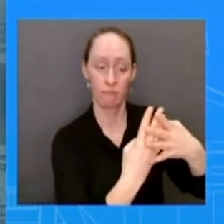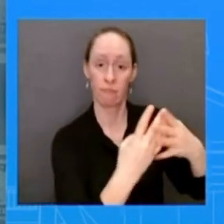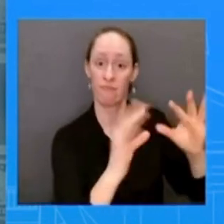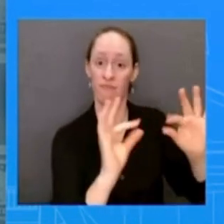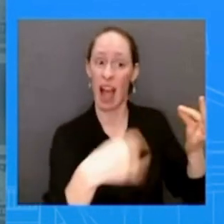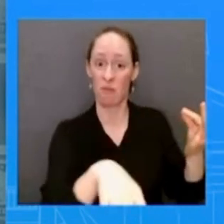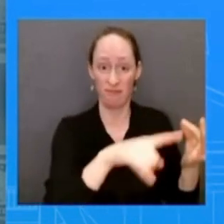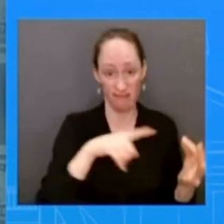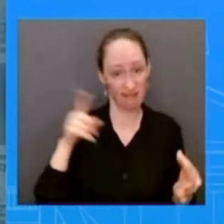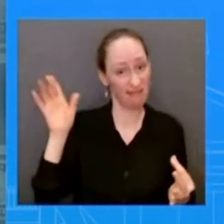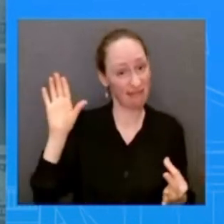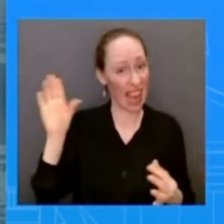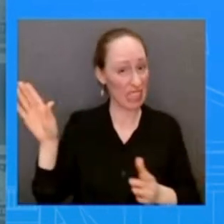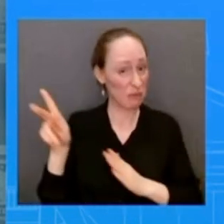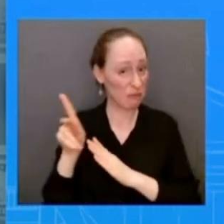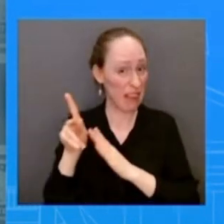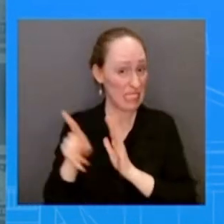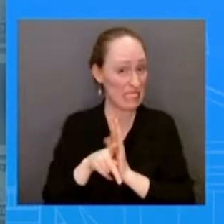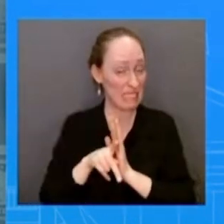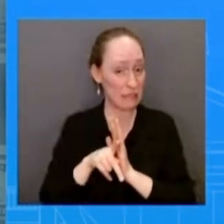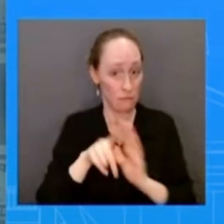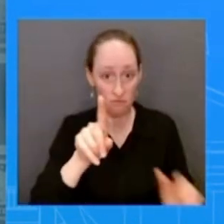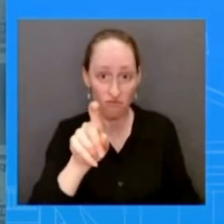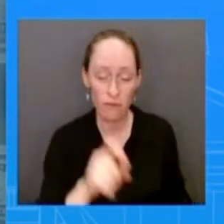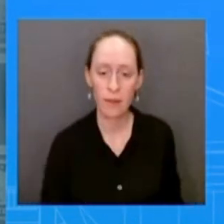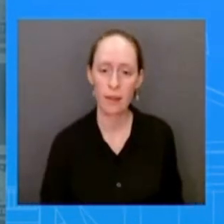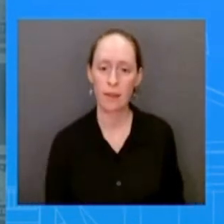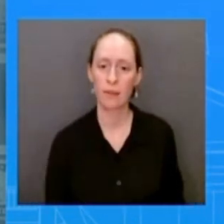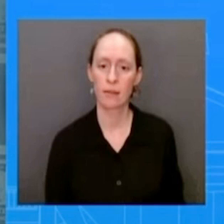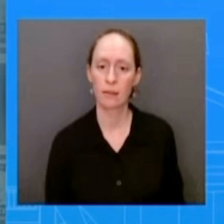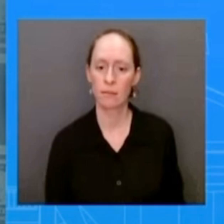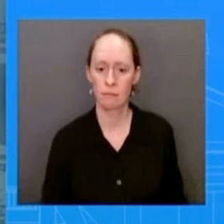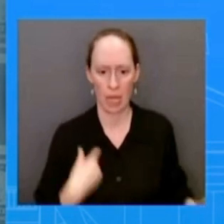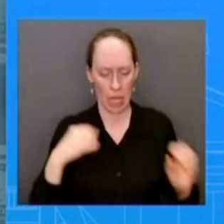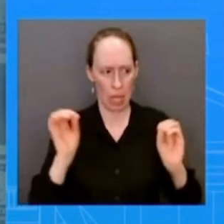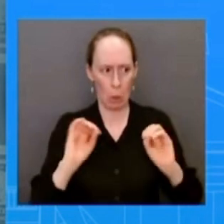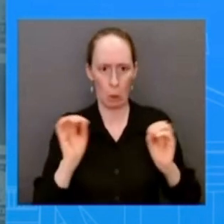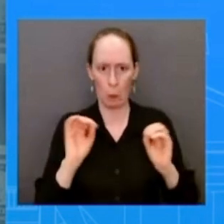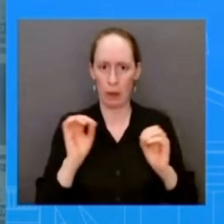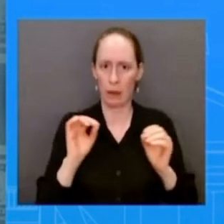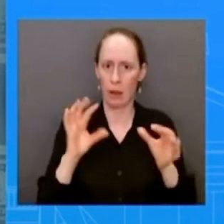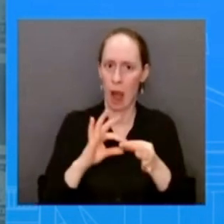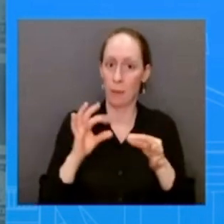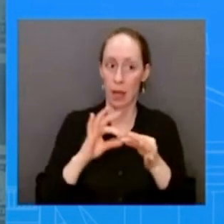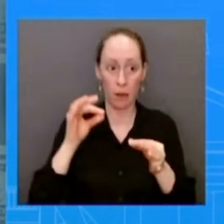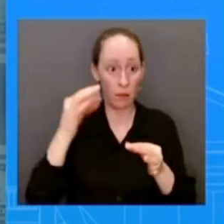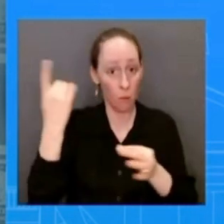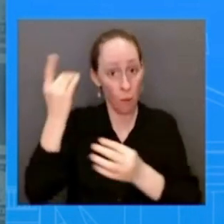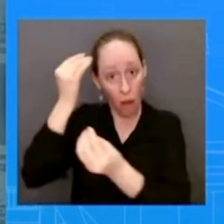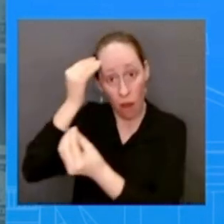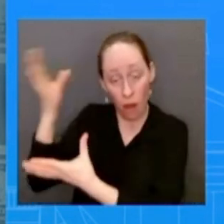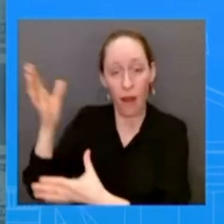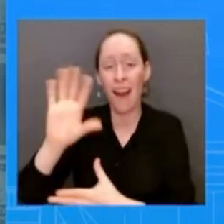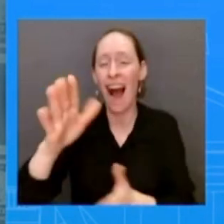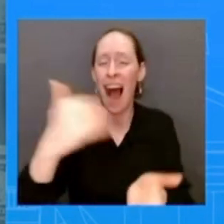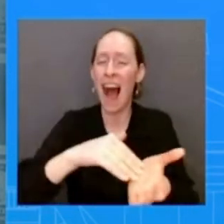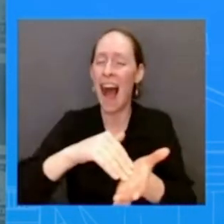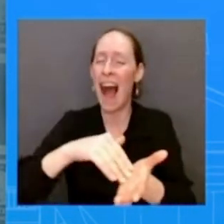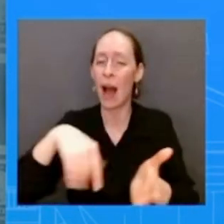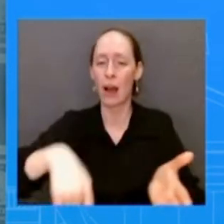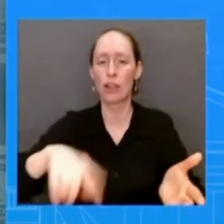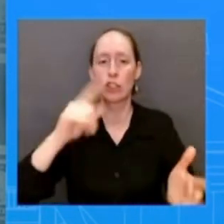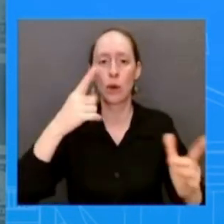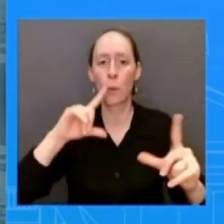detention uh what i can say is uh again these are rumored conversations and as you just said phil uh there is uh continued